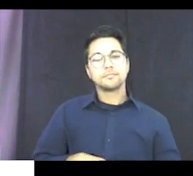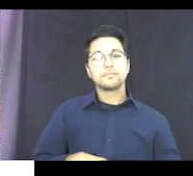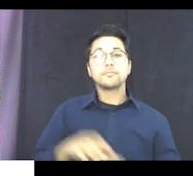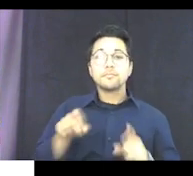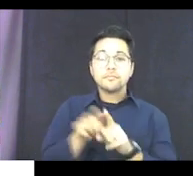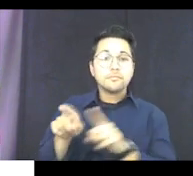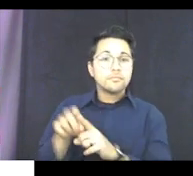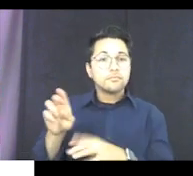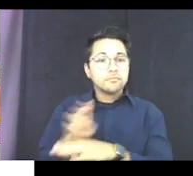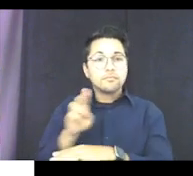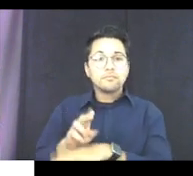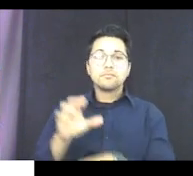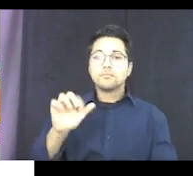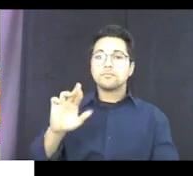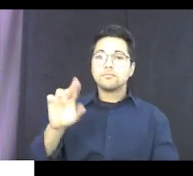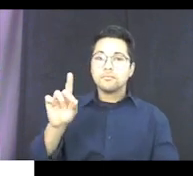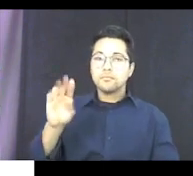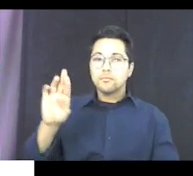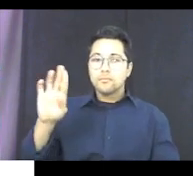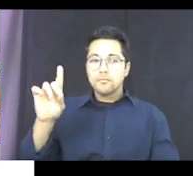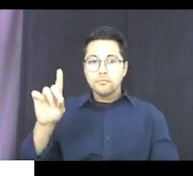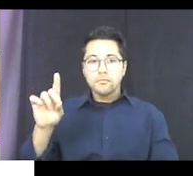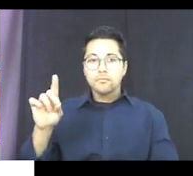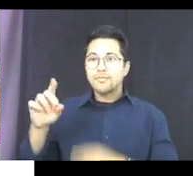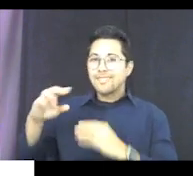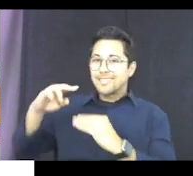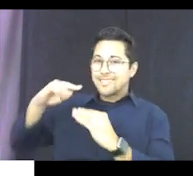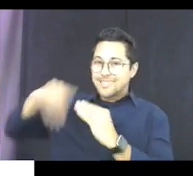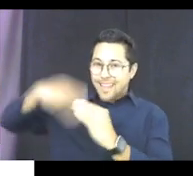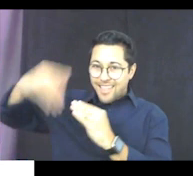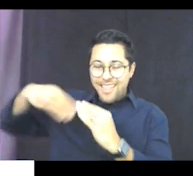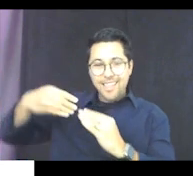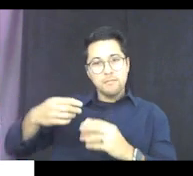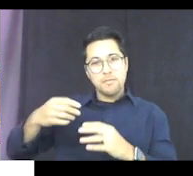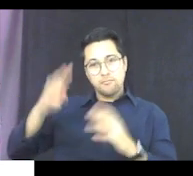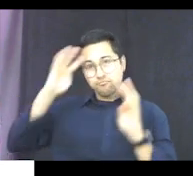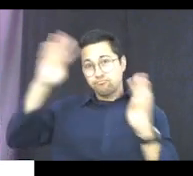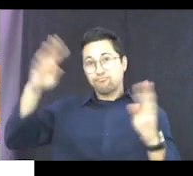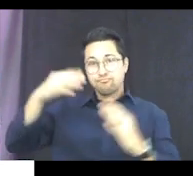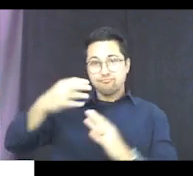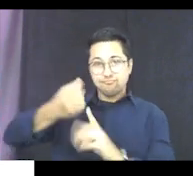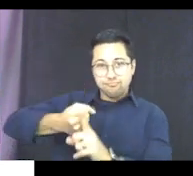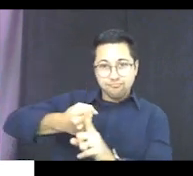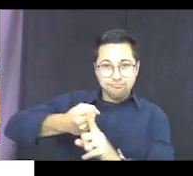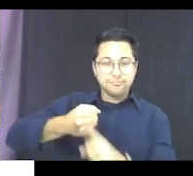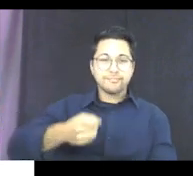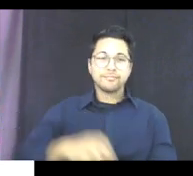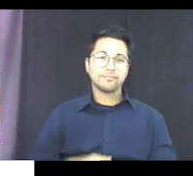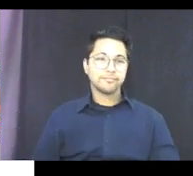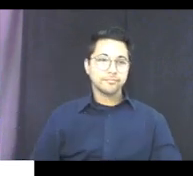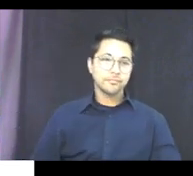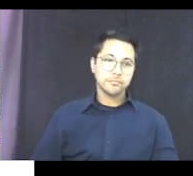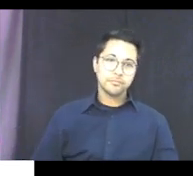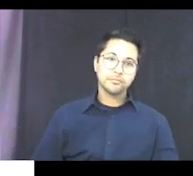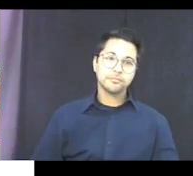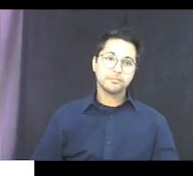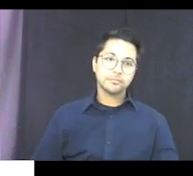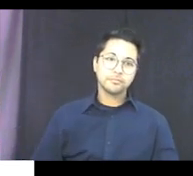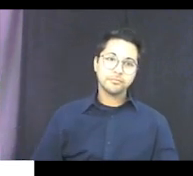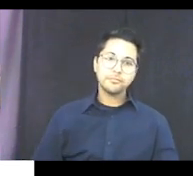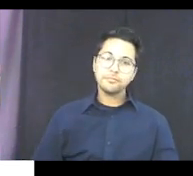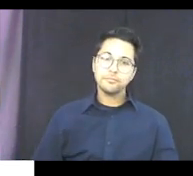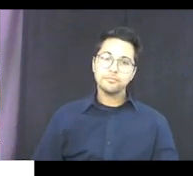You can also use just cardboard and that tape again, and kind of make a handle. So it makes it a lot easier to hold on to certain art tools.